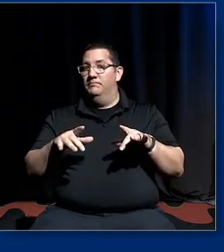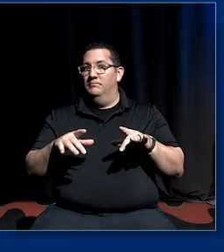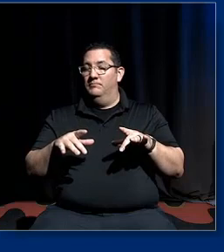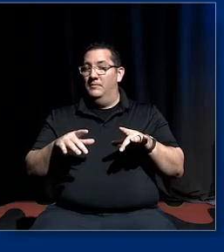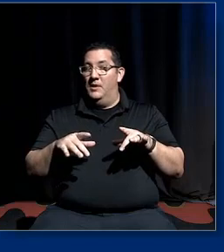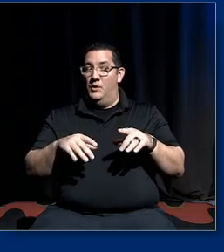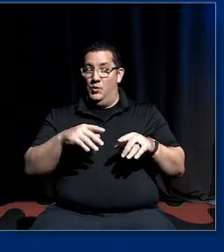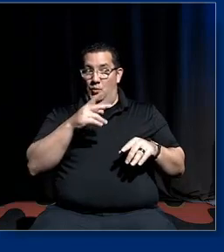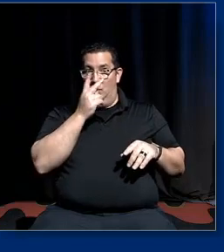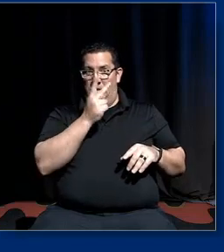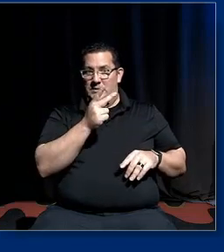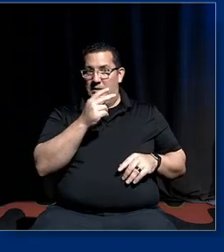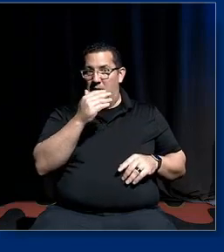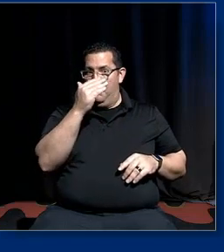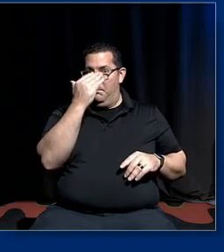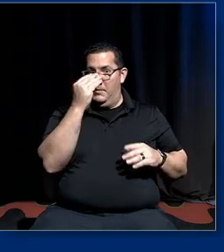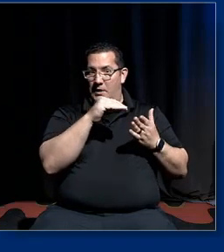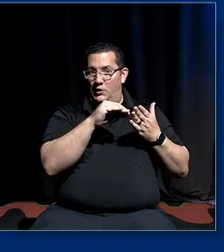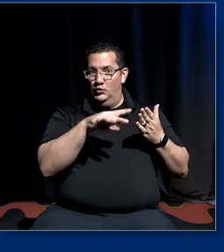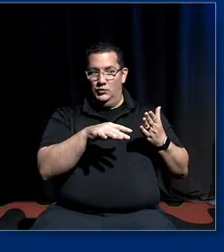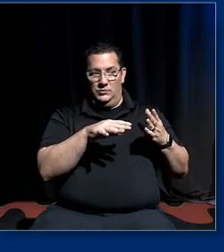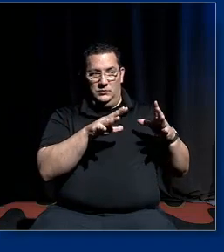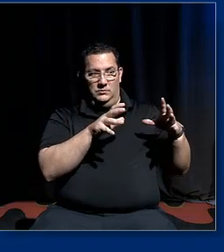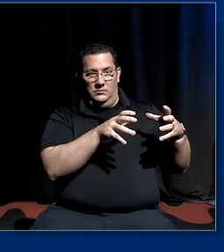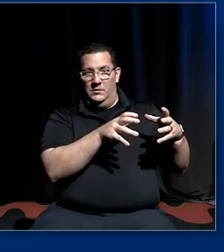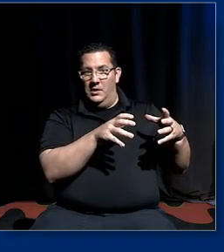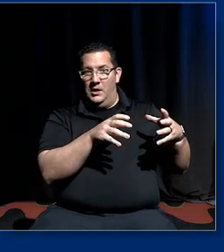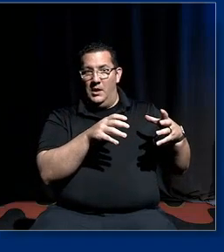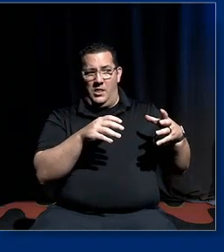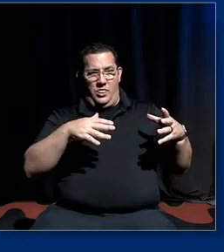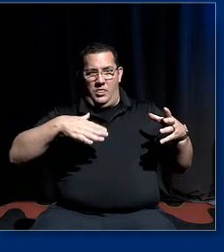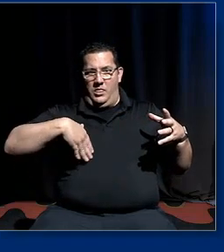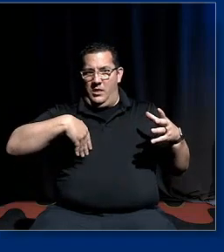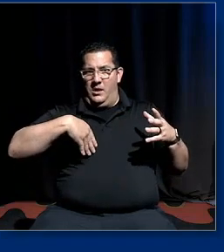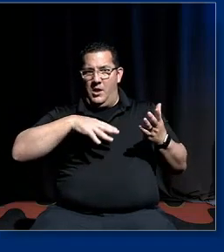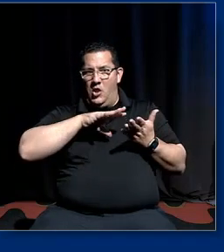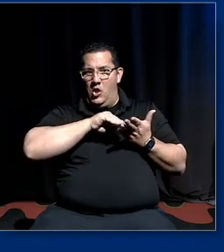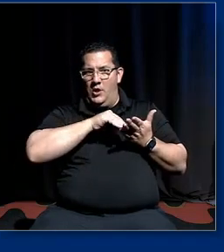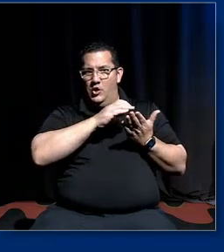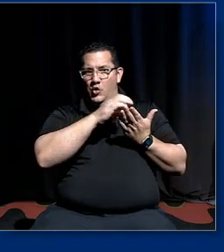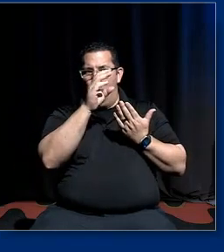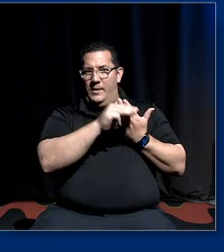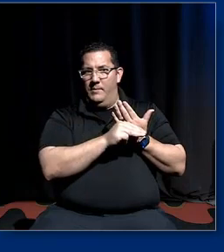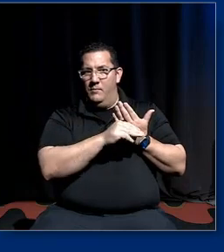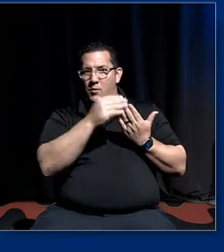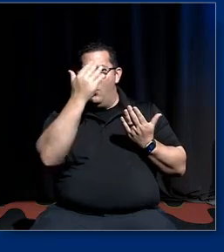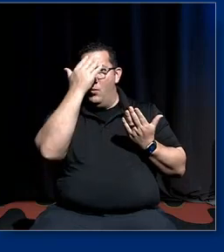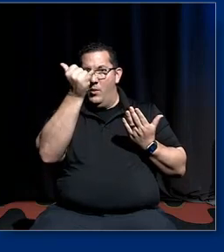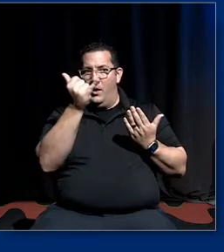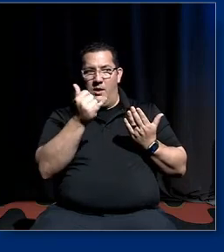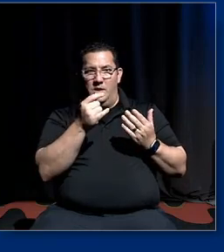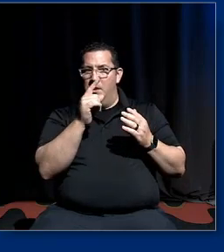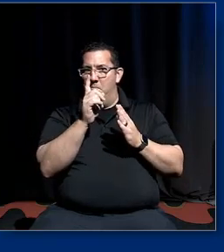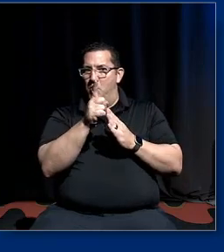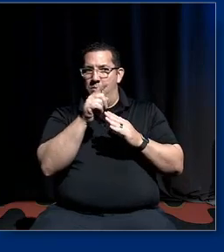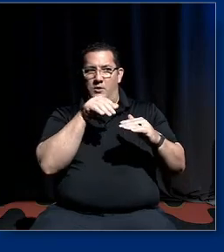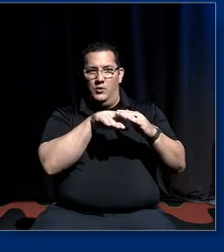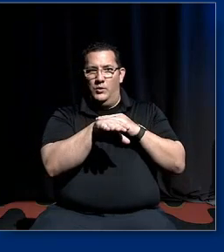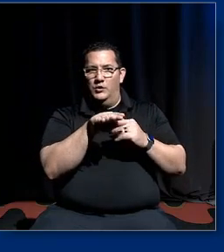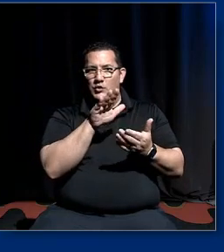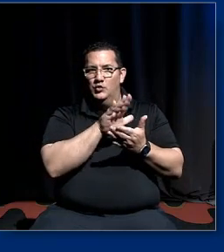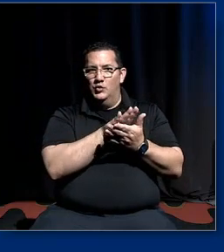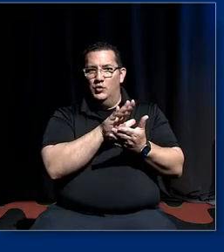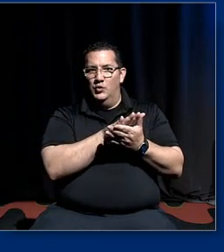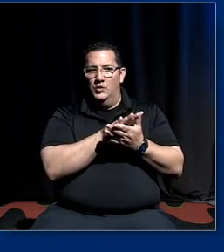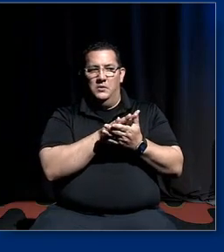black students have of not even covered most of the curriculum because they've been from the moment they entered schooling they've been